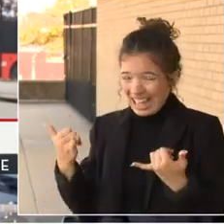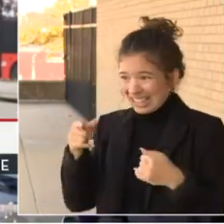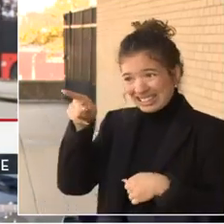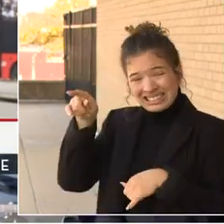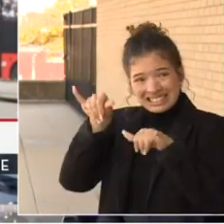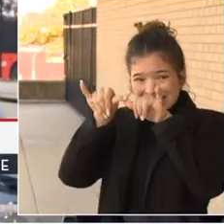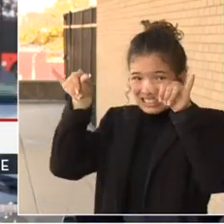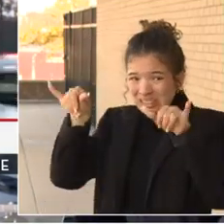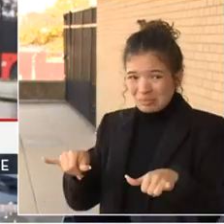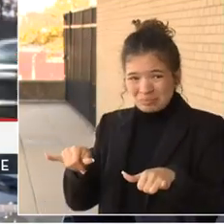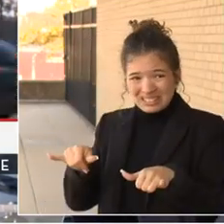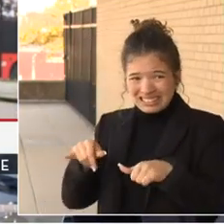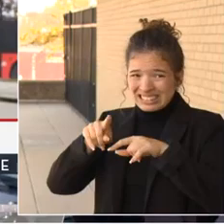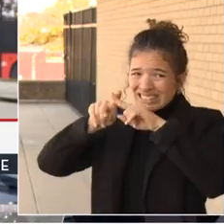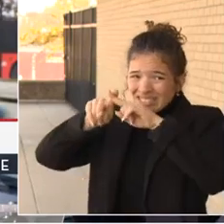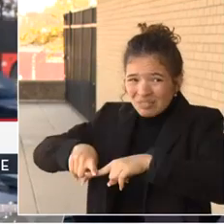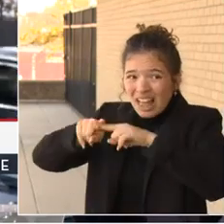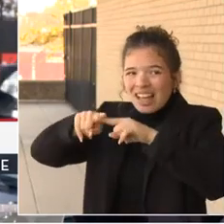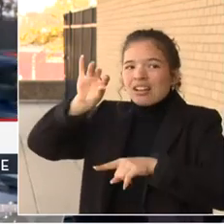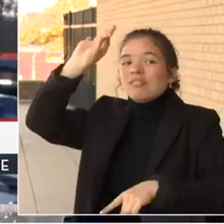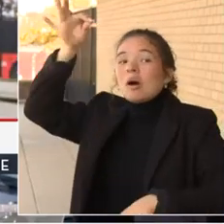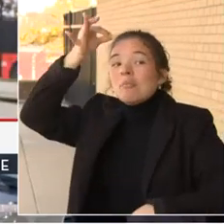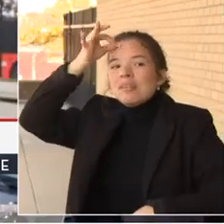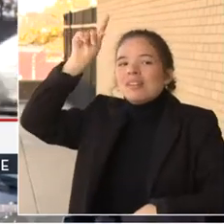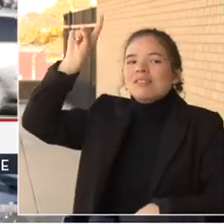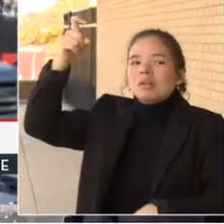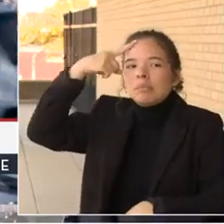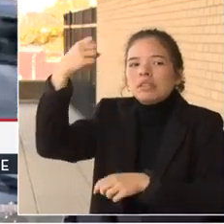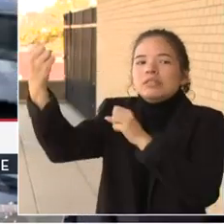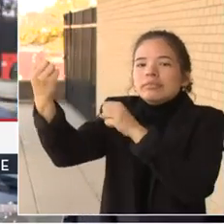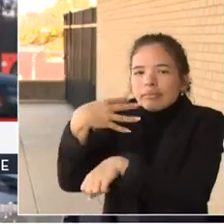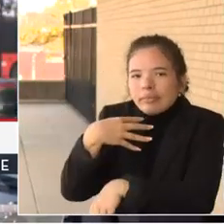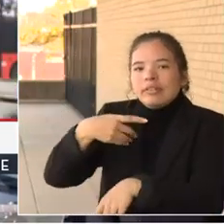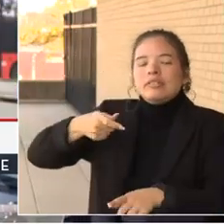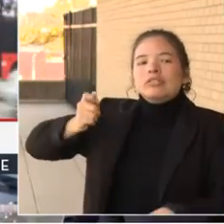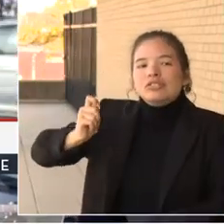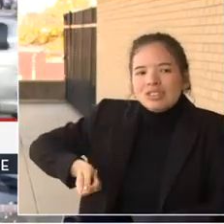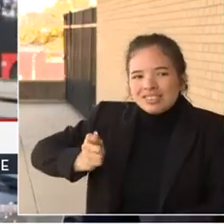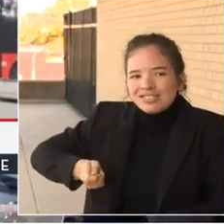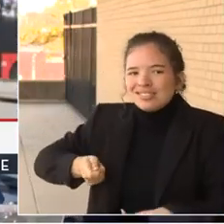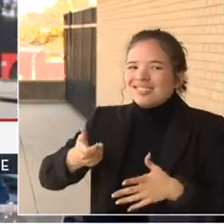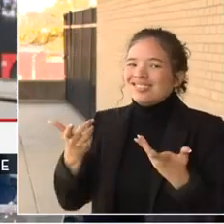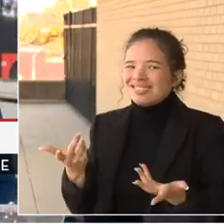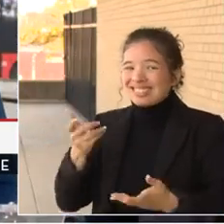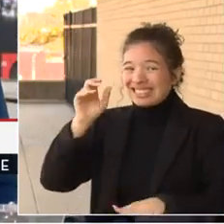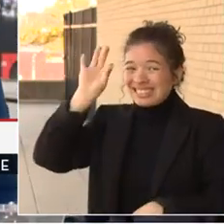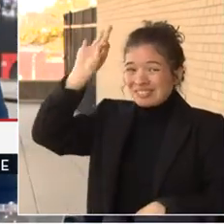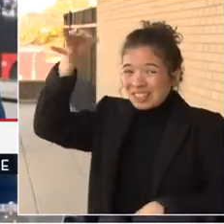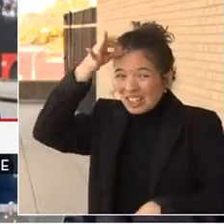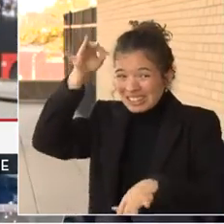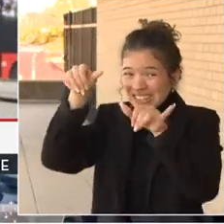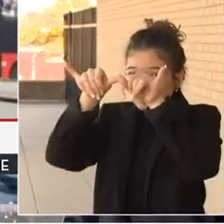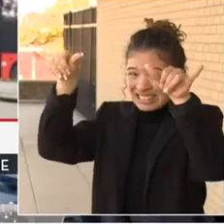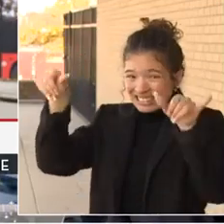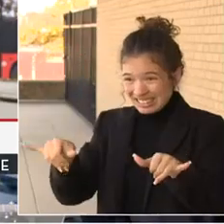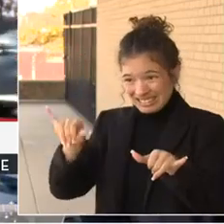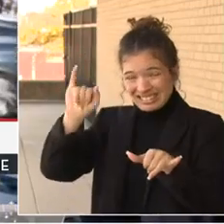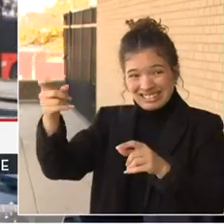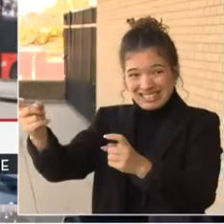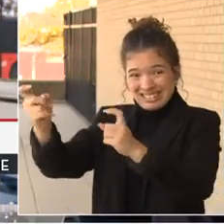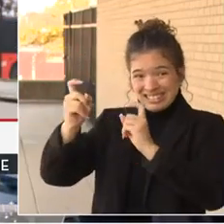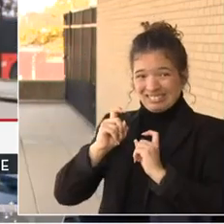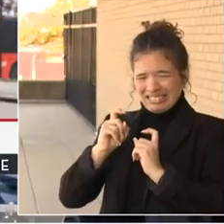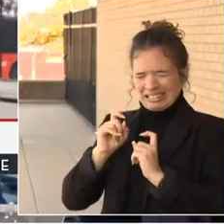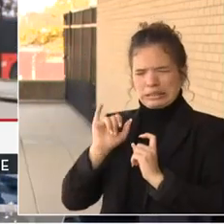on the federal government to send us judges in the federal system. And I'm especially concerned now,